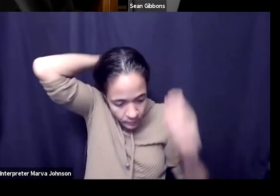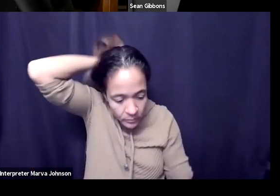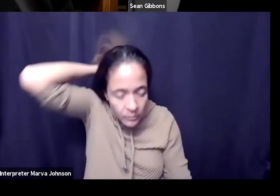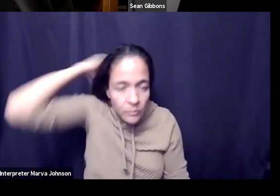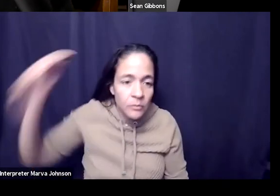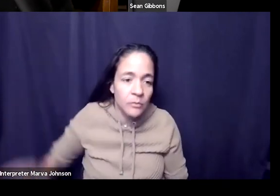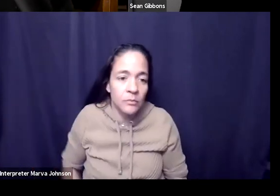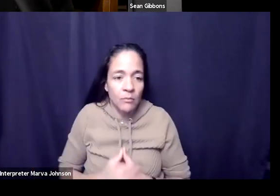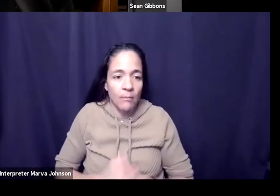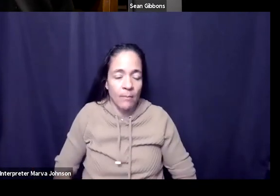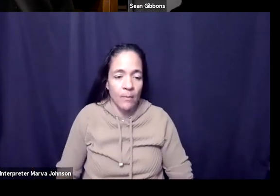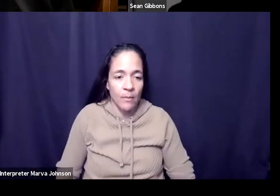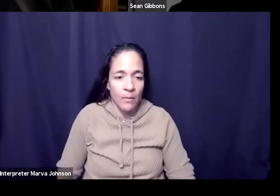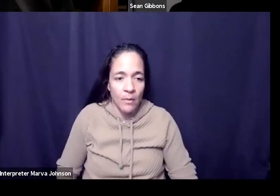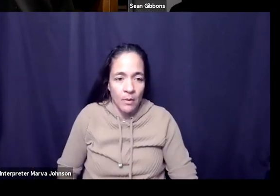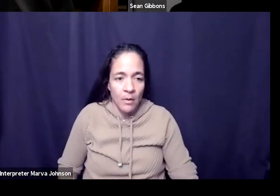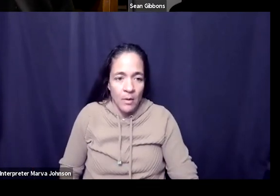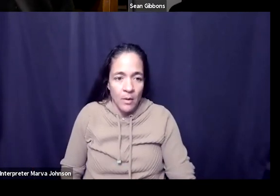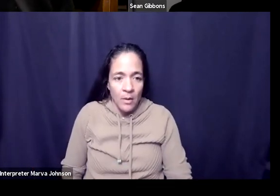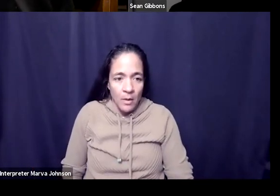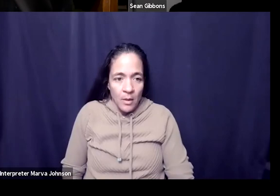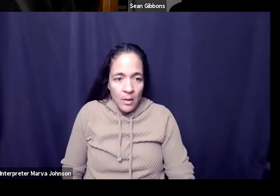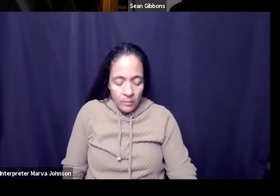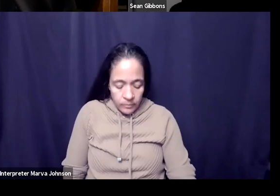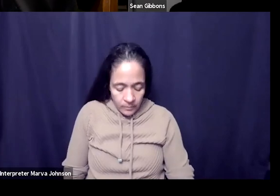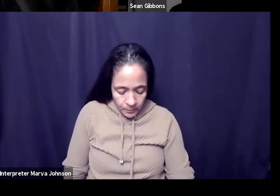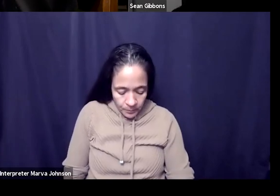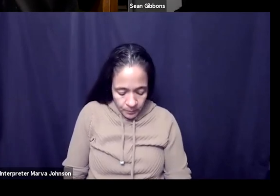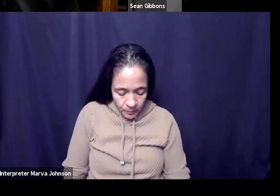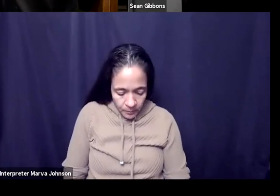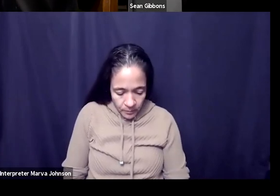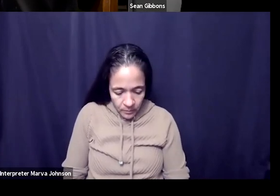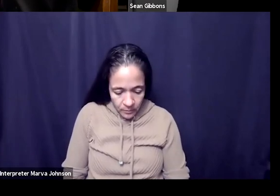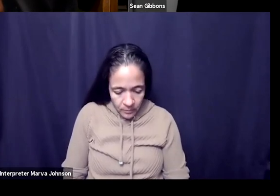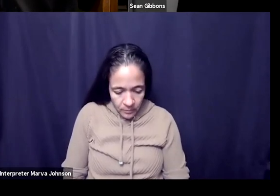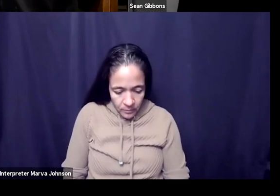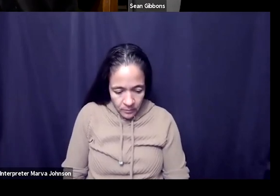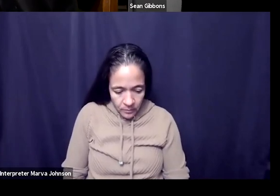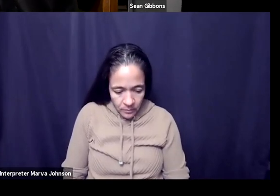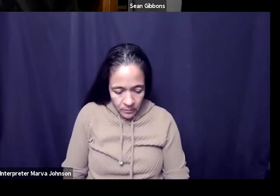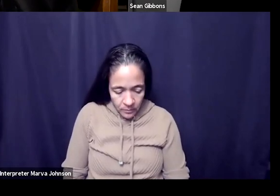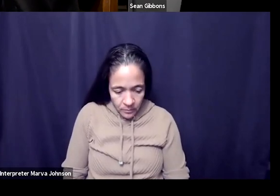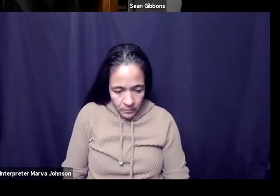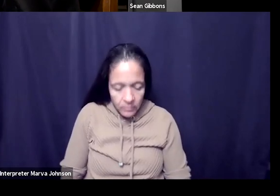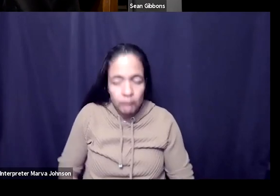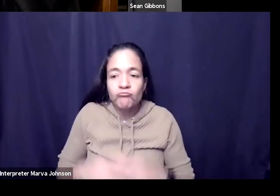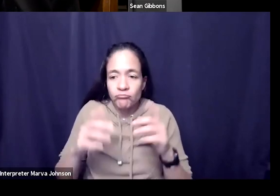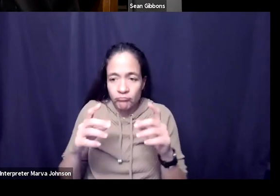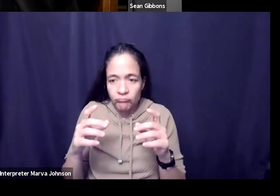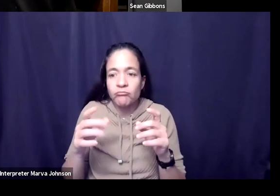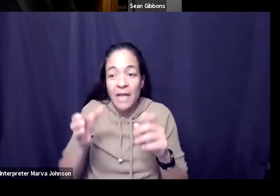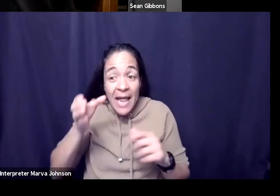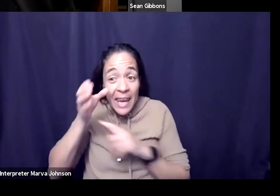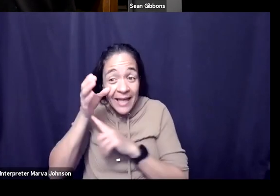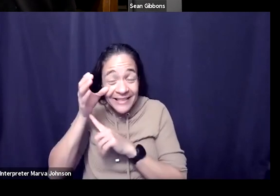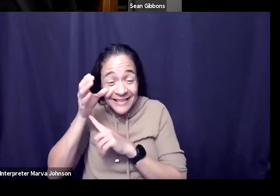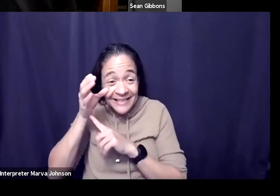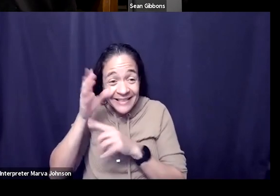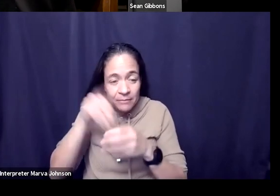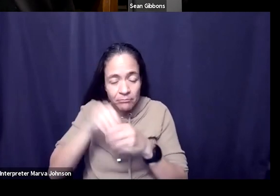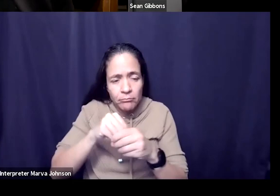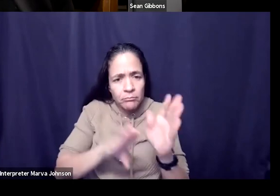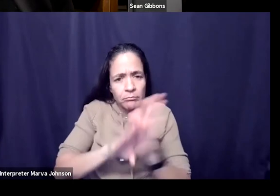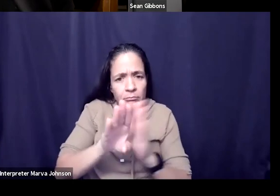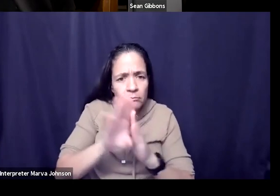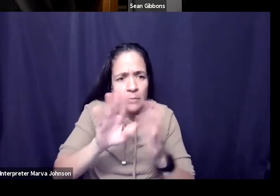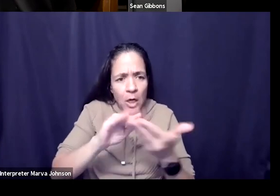when i think about listening in the context of community building another thing many things come to mind from listening to feedback about what your group